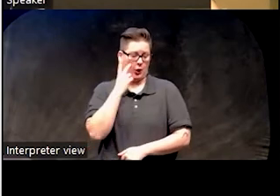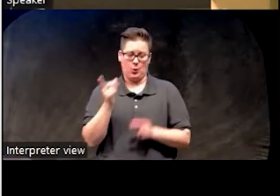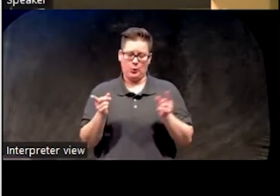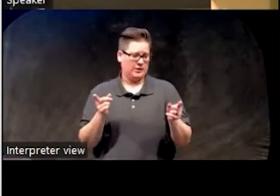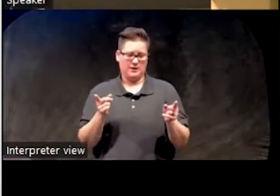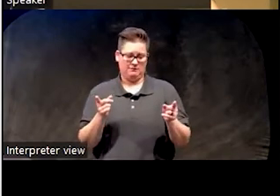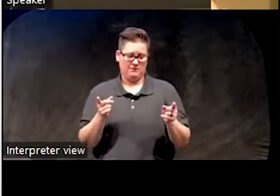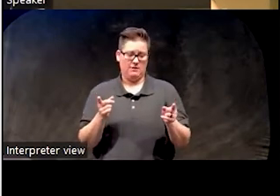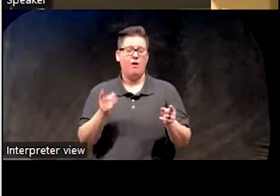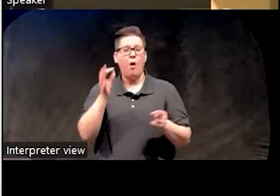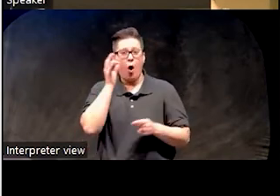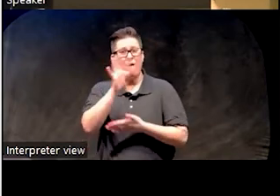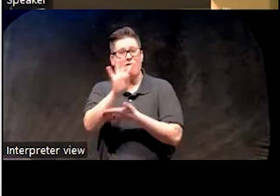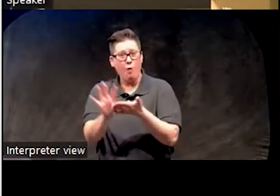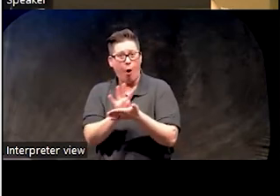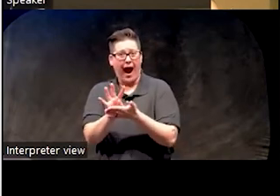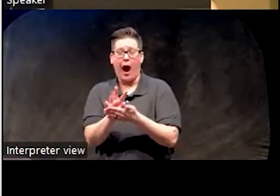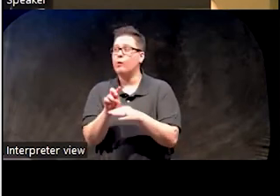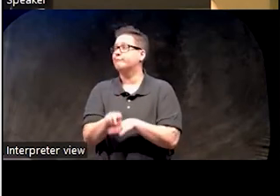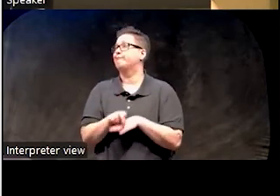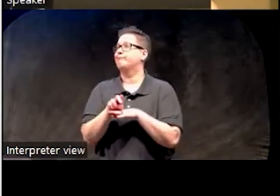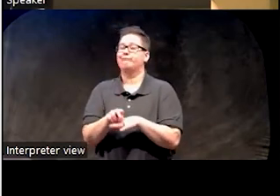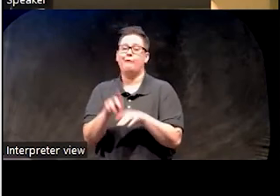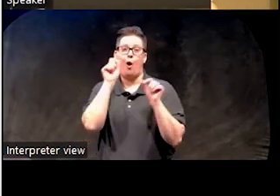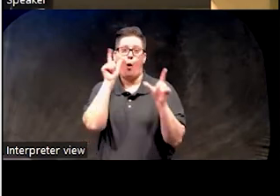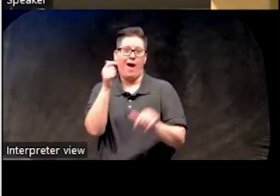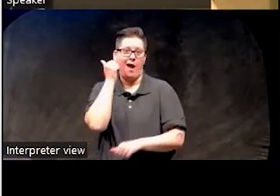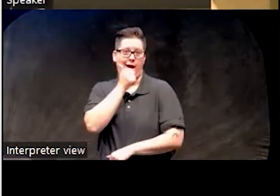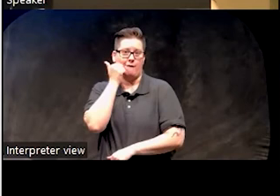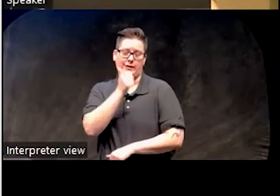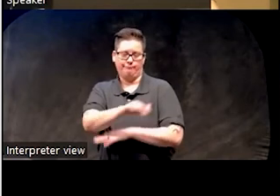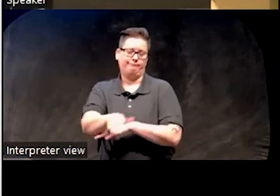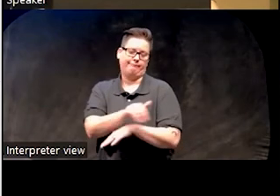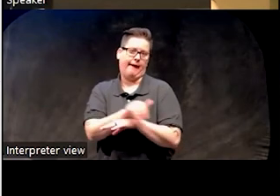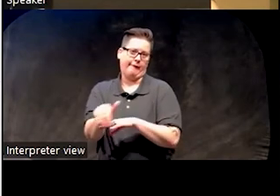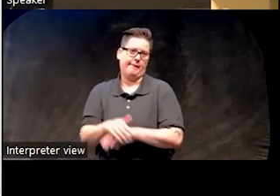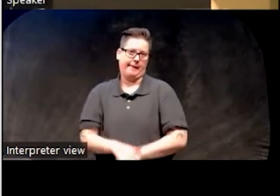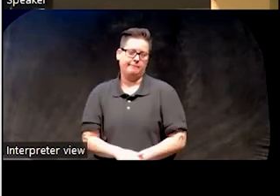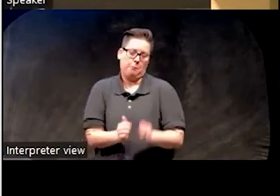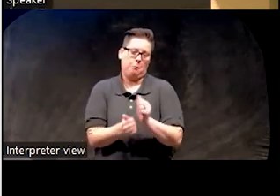here. He was spending close to four hours awake in bed every night or most nights.